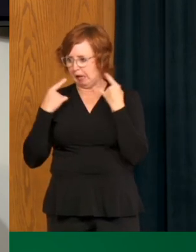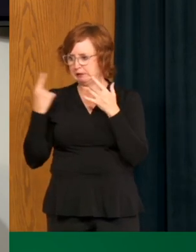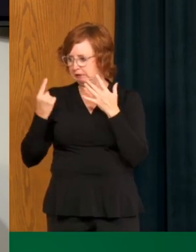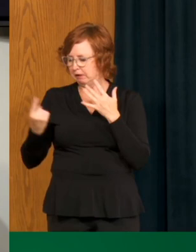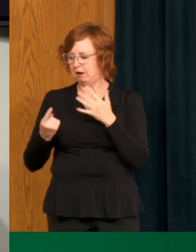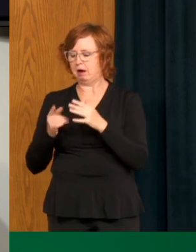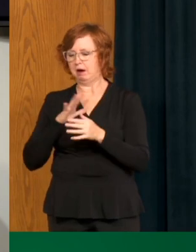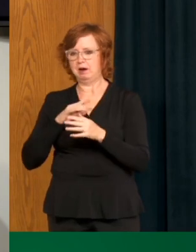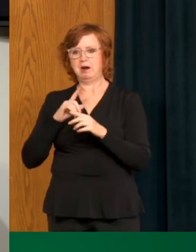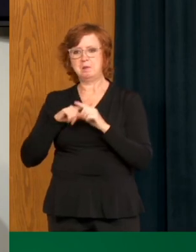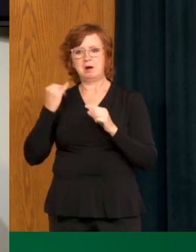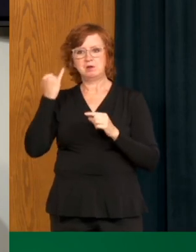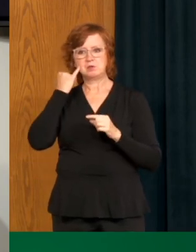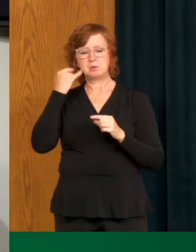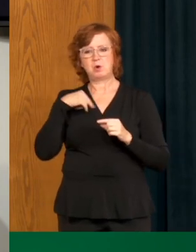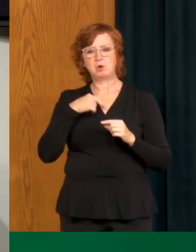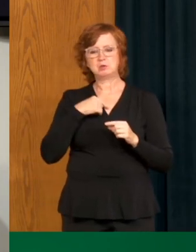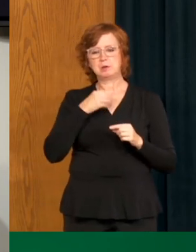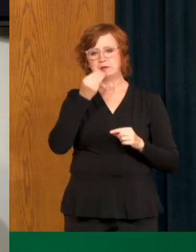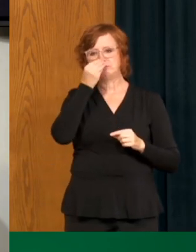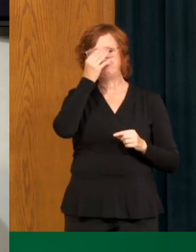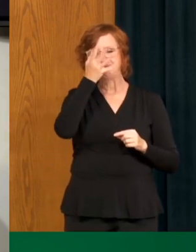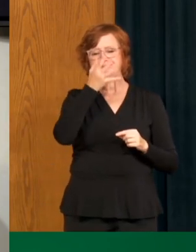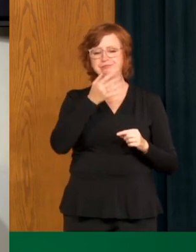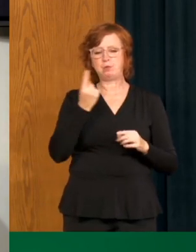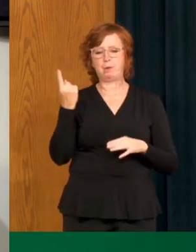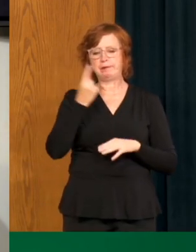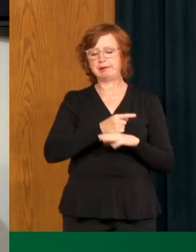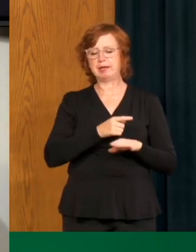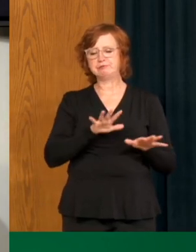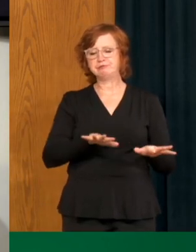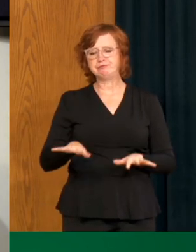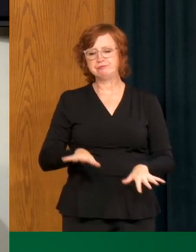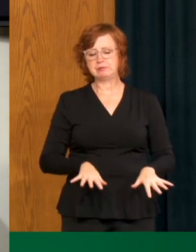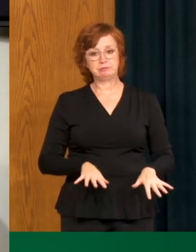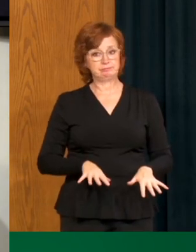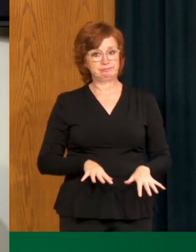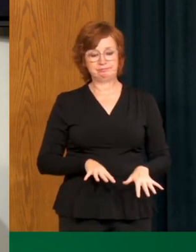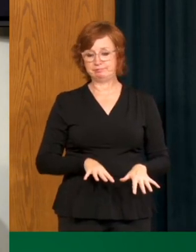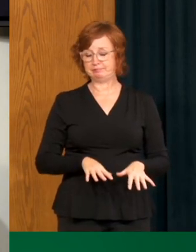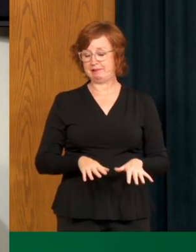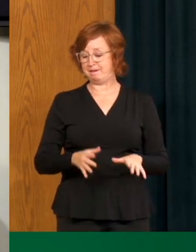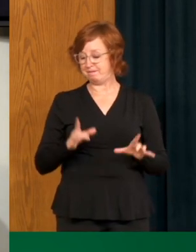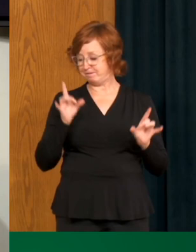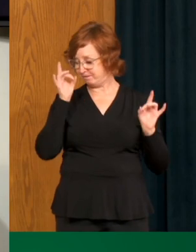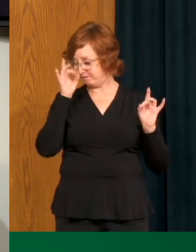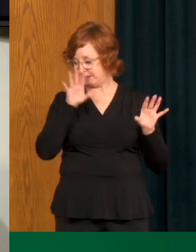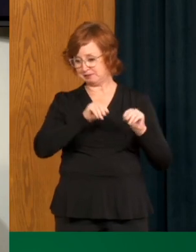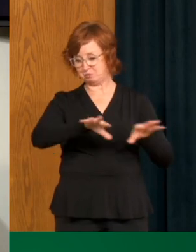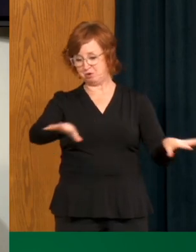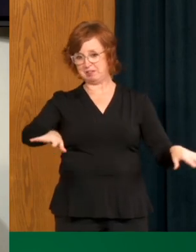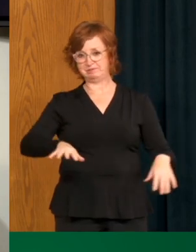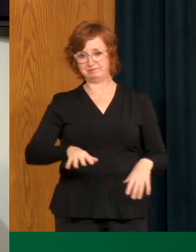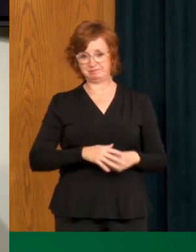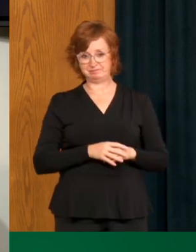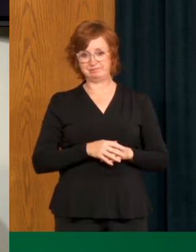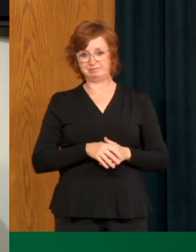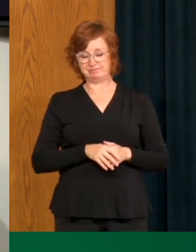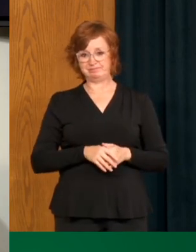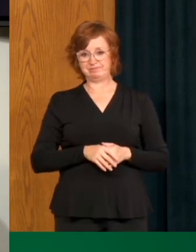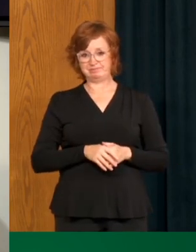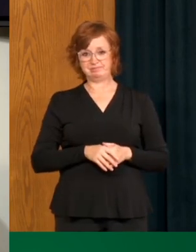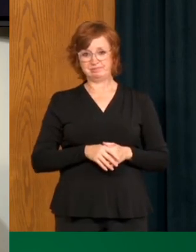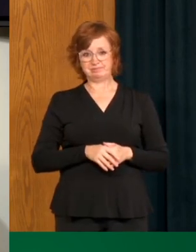it's a special community, it's any setting where there's close contact, it can spread extremely rapidly. And we've seen that